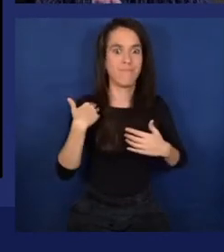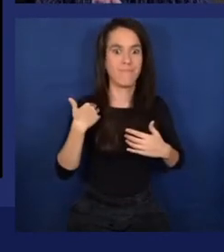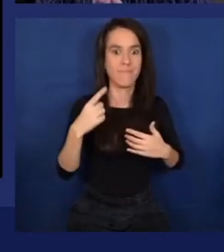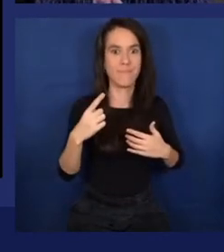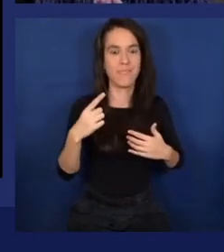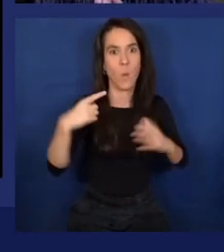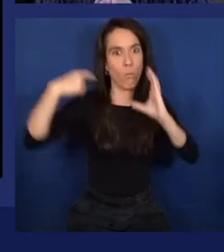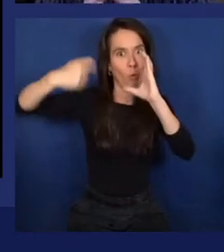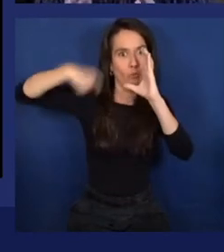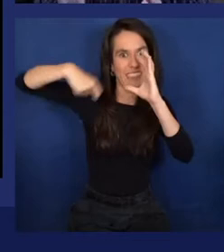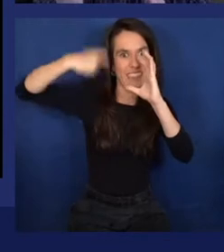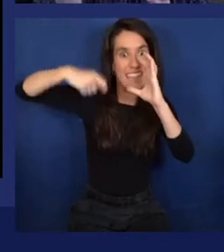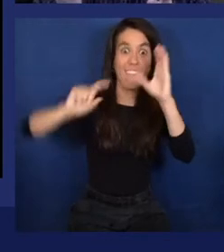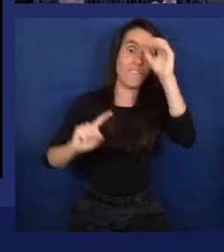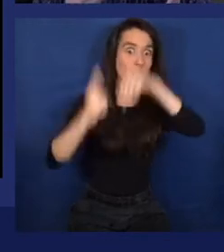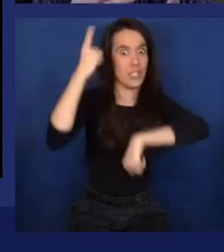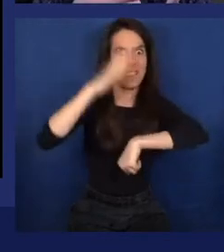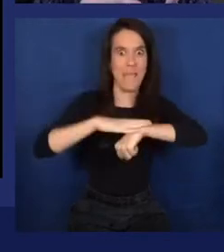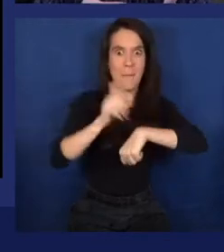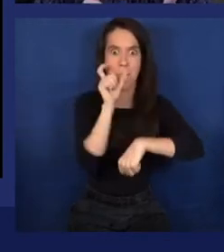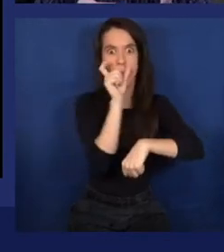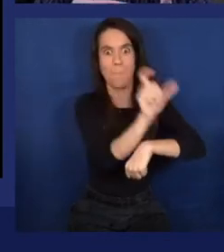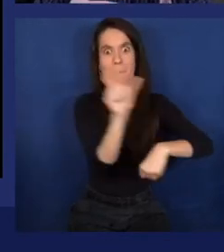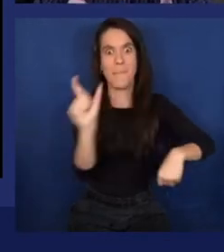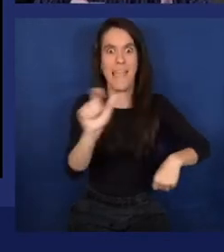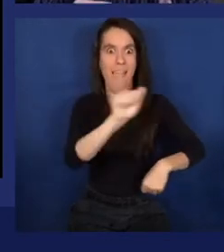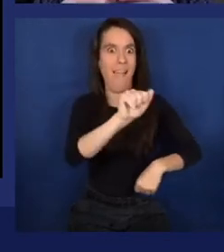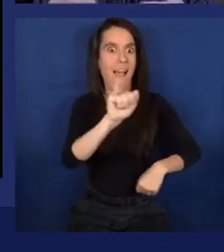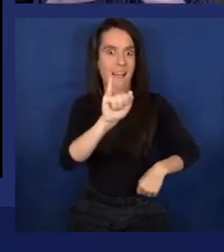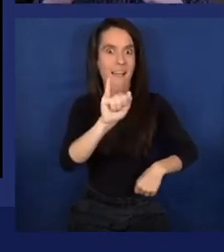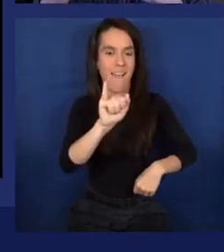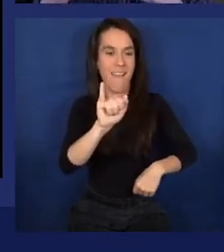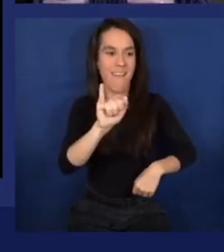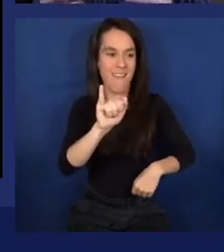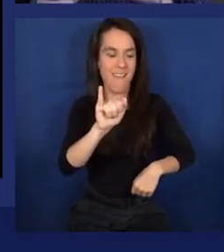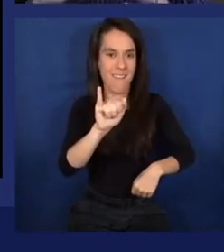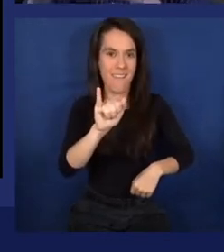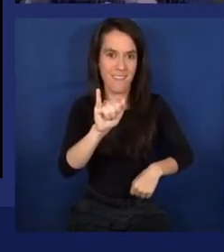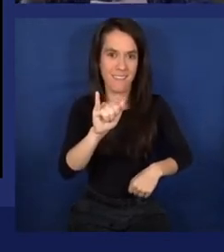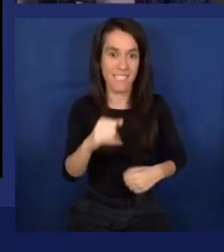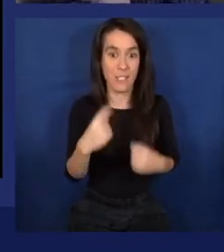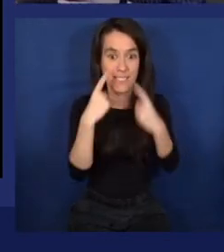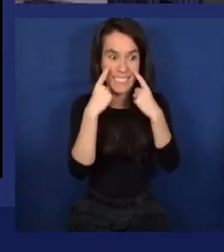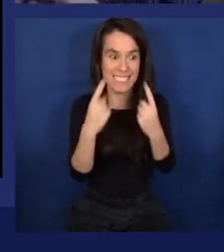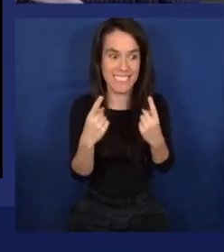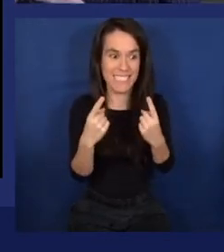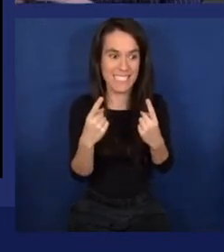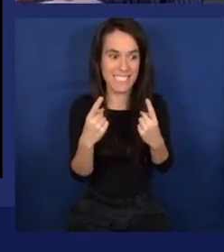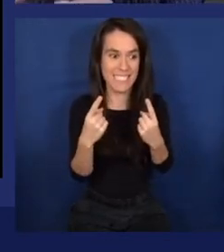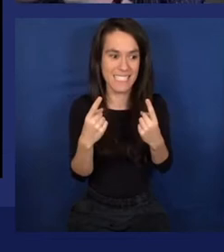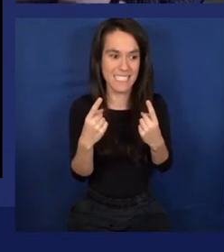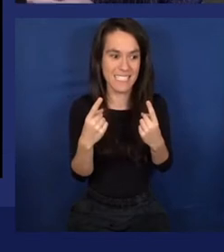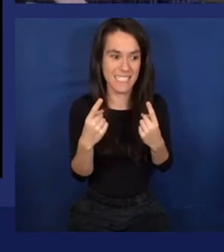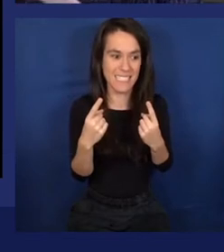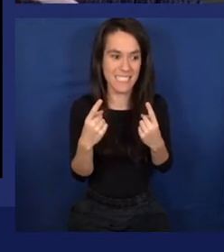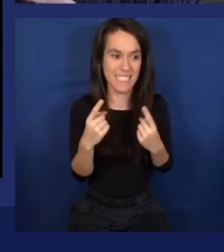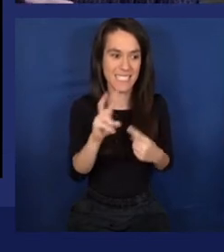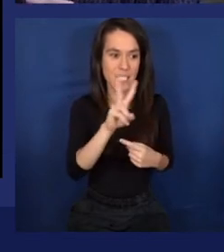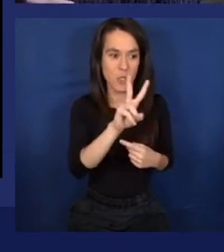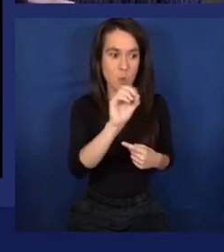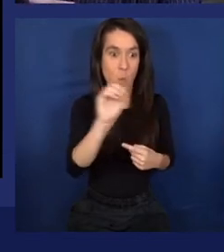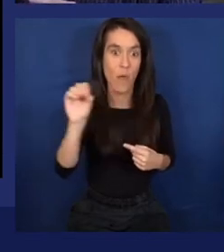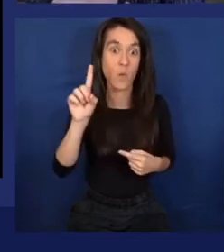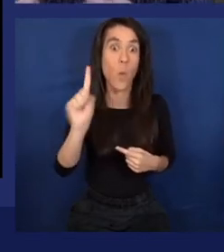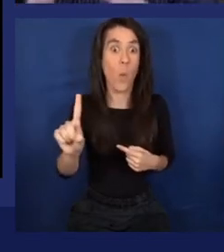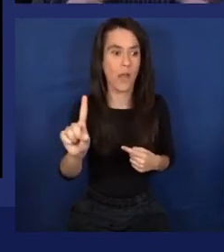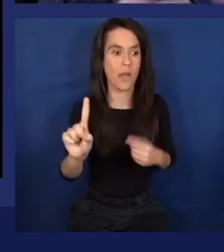Odyssey. Now, this movie is important for a bunch of reasons. In fact, most directors that make space